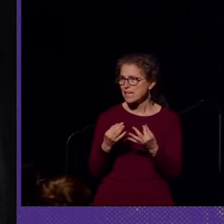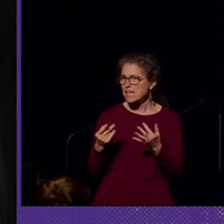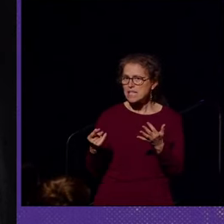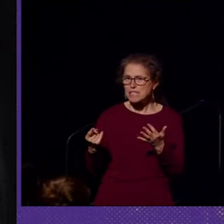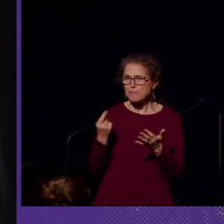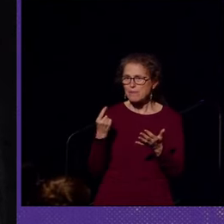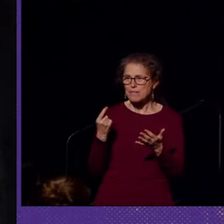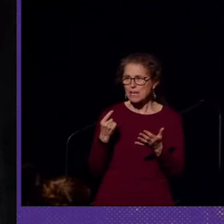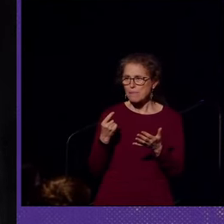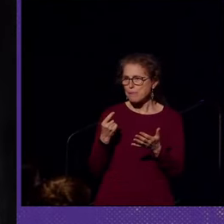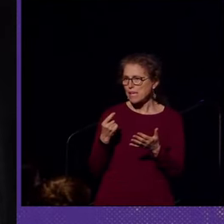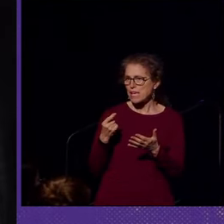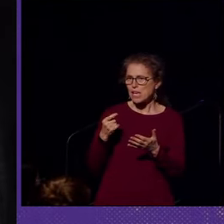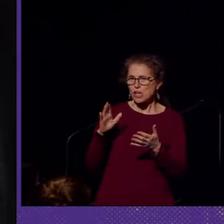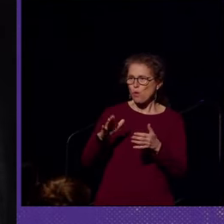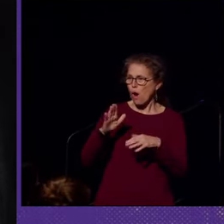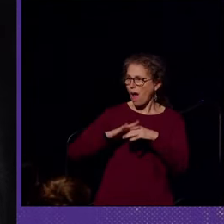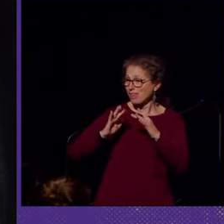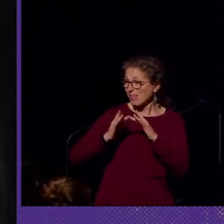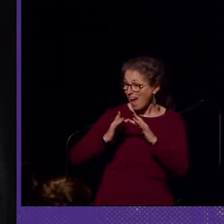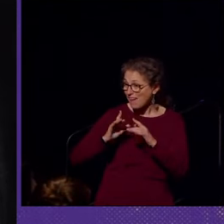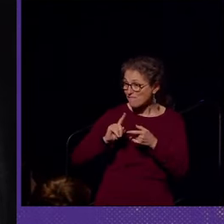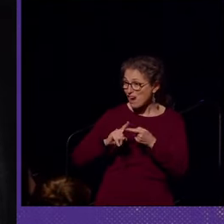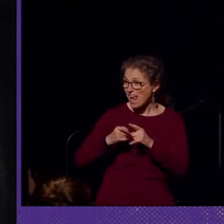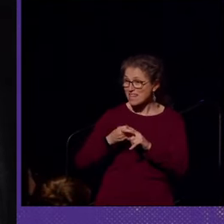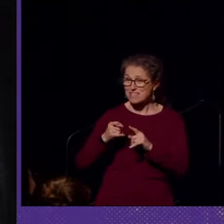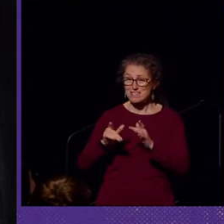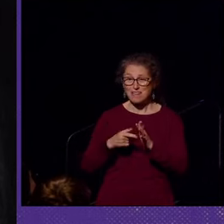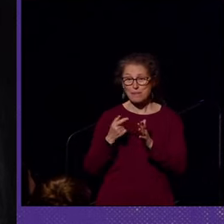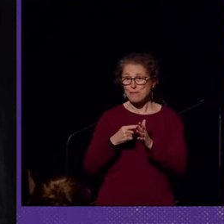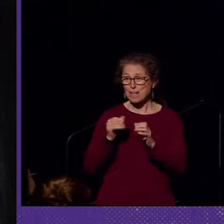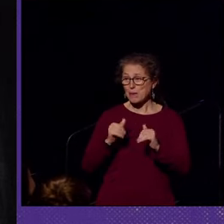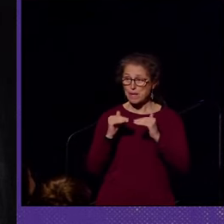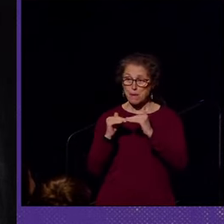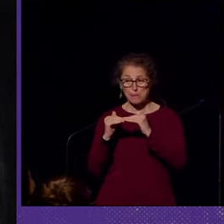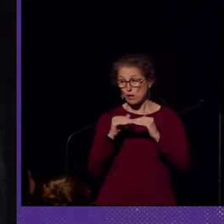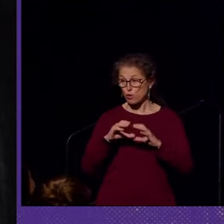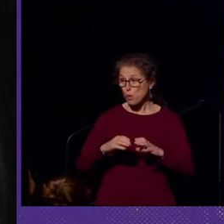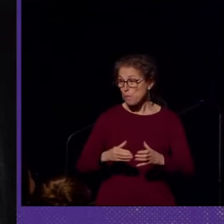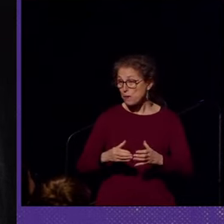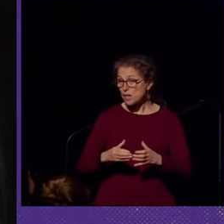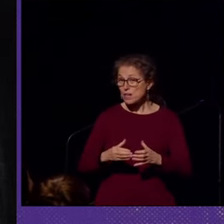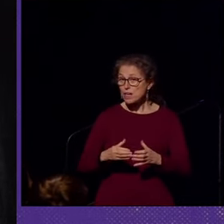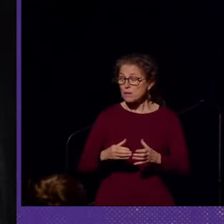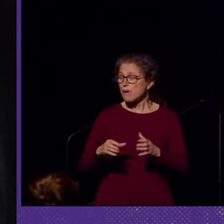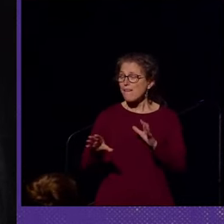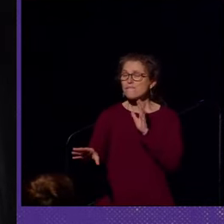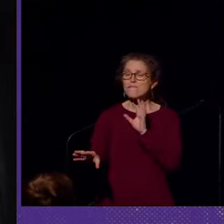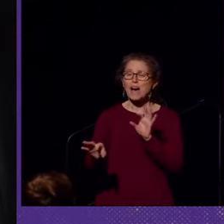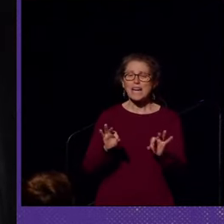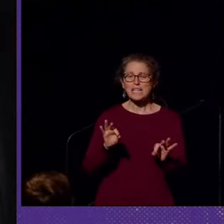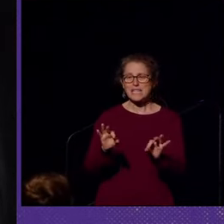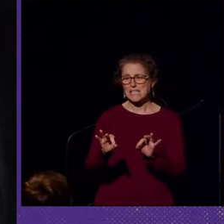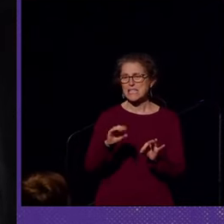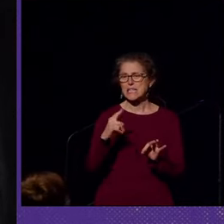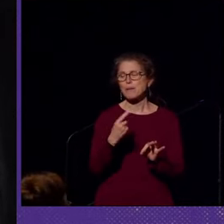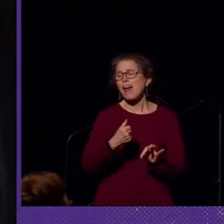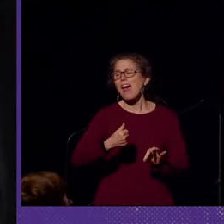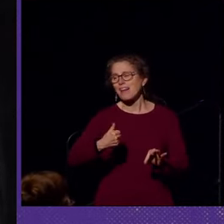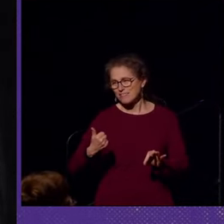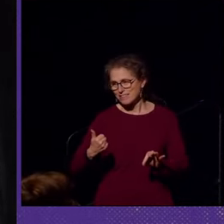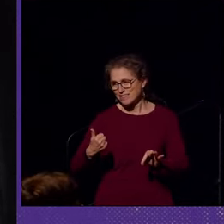family. Sometimes, they can be your online friends. Sometimes, they can be your peer groups. But just finding somebody else